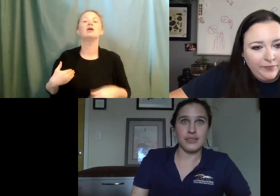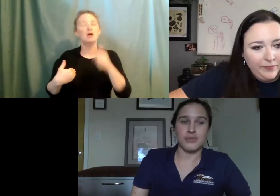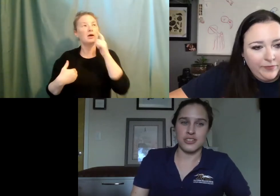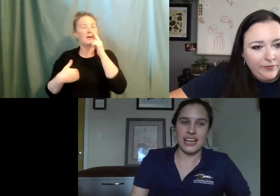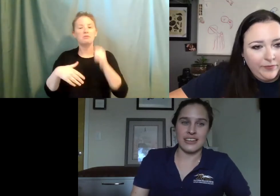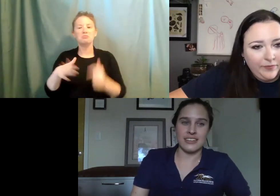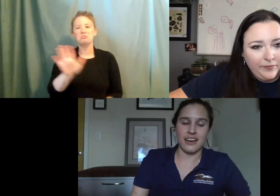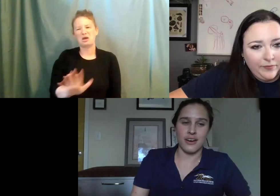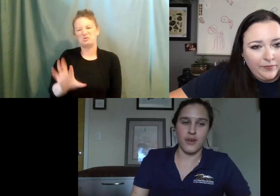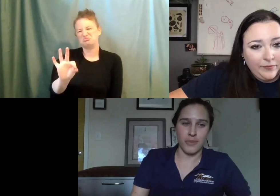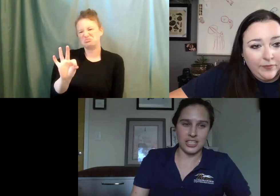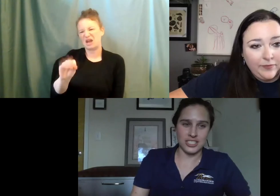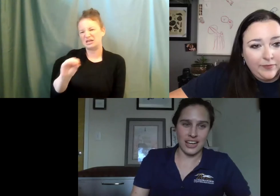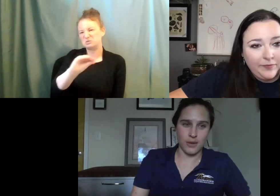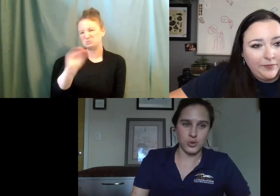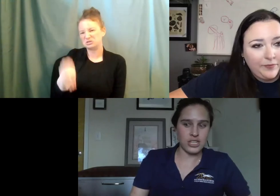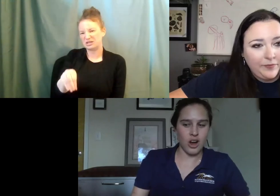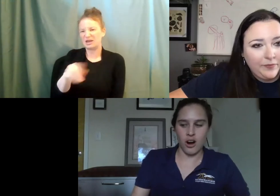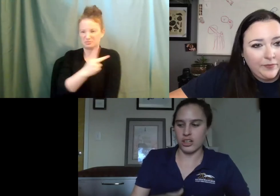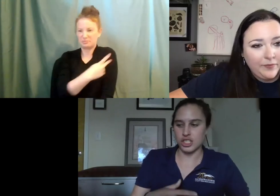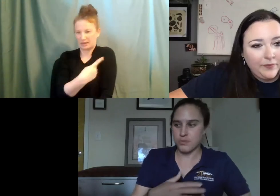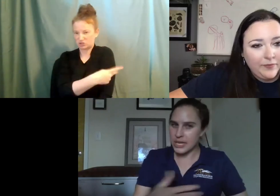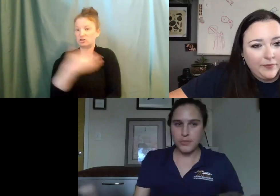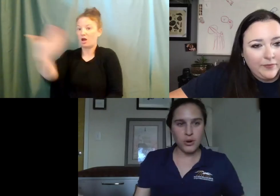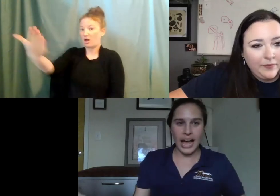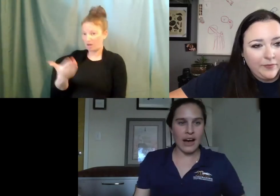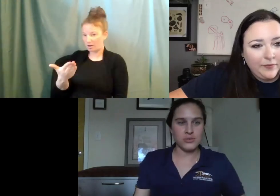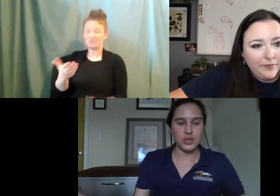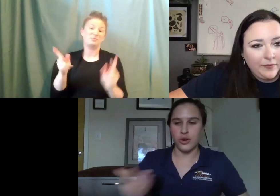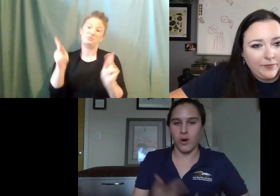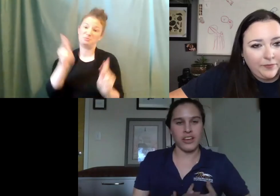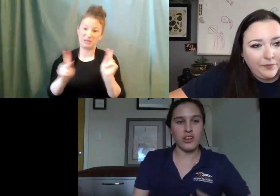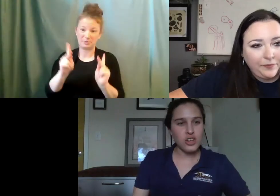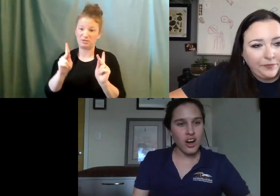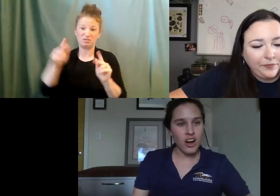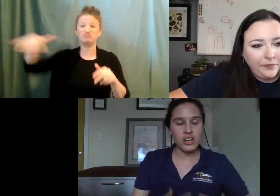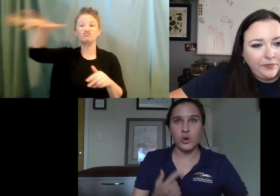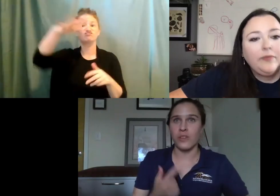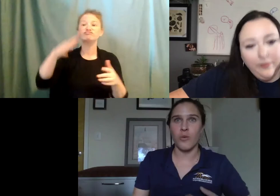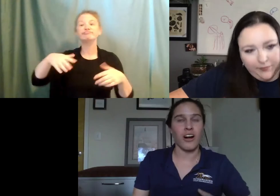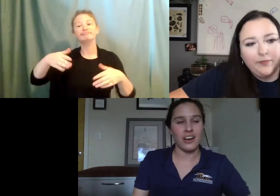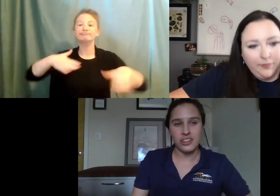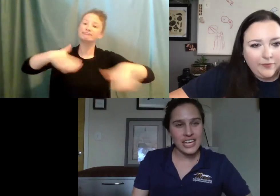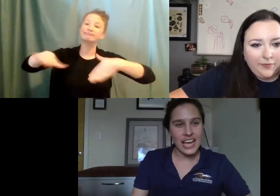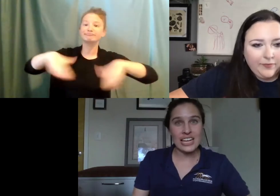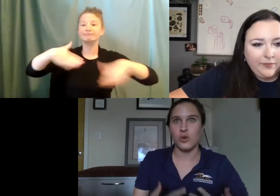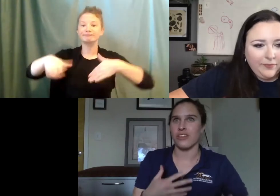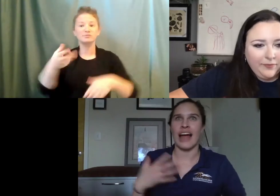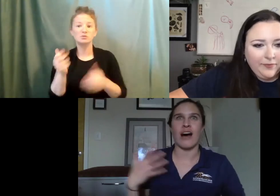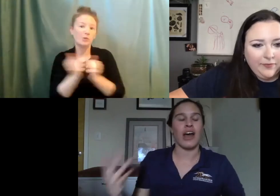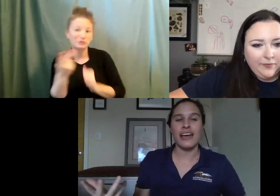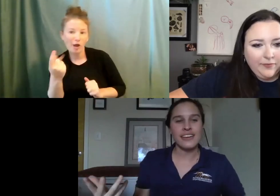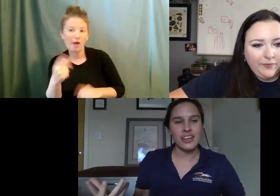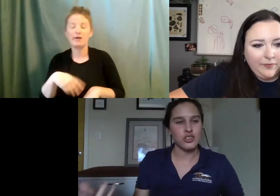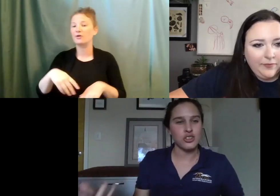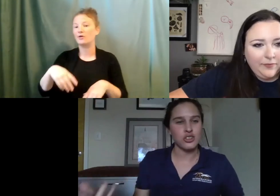about 90% of our patients that come to us are just people out, you know, they're walking their dog or they walk out on their deck or